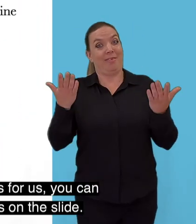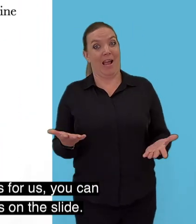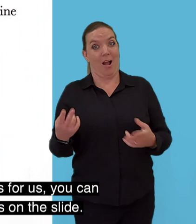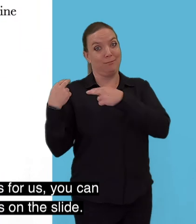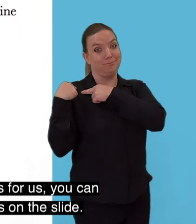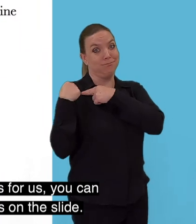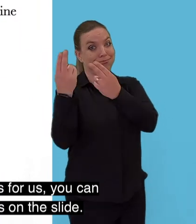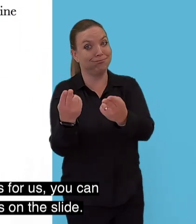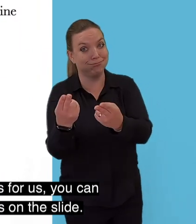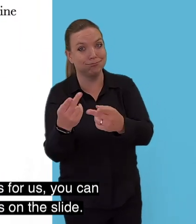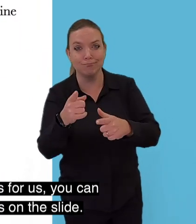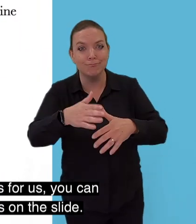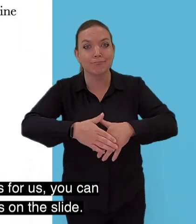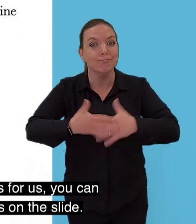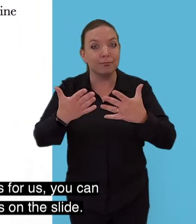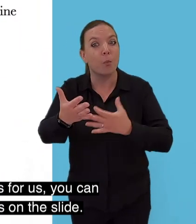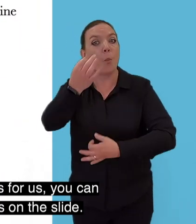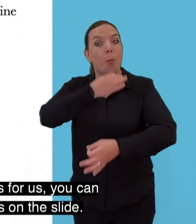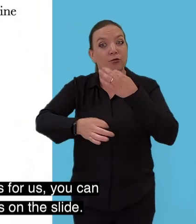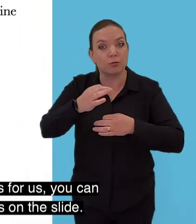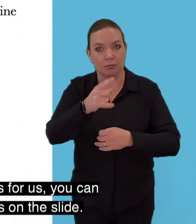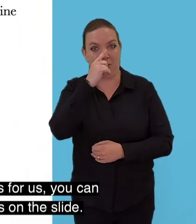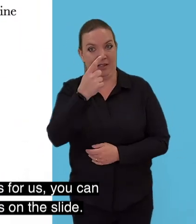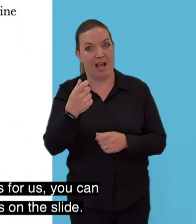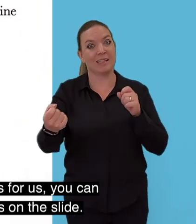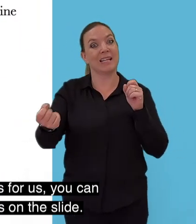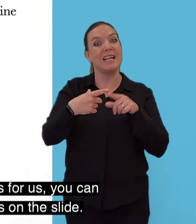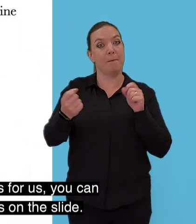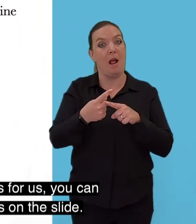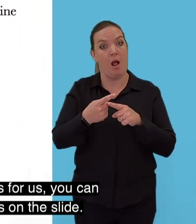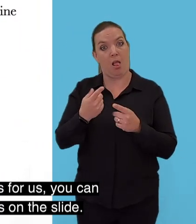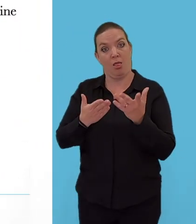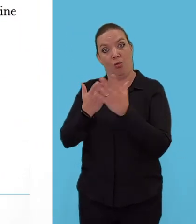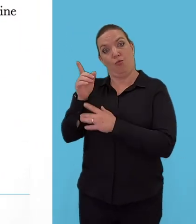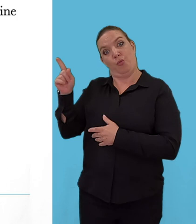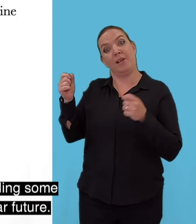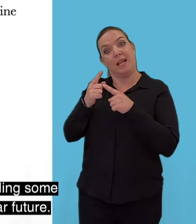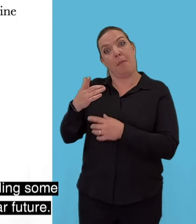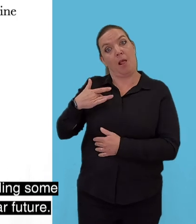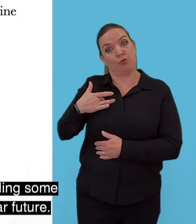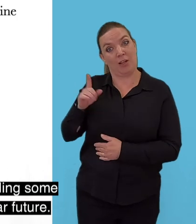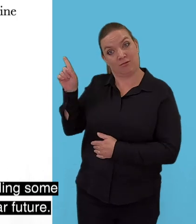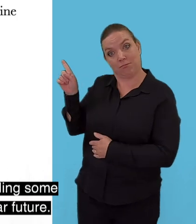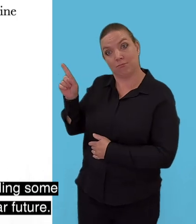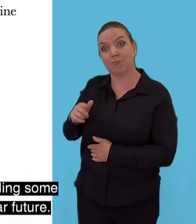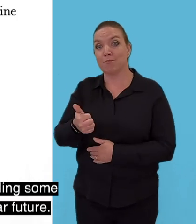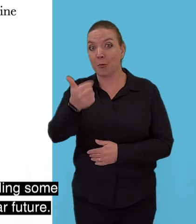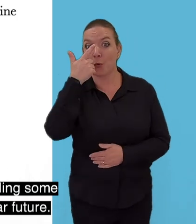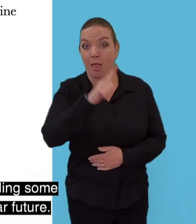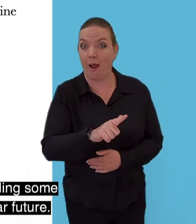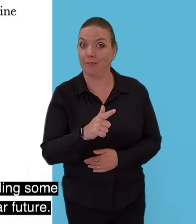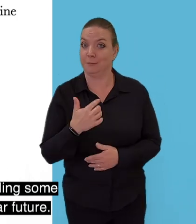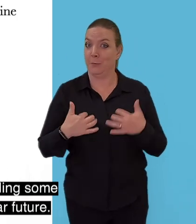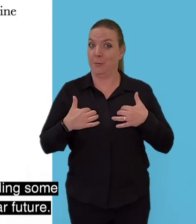Now, it's over to you. If you have any questions for us you can email us via the get started email address on the slide. Good luck